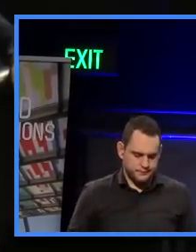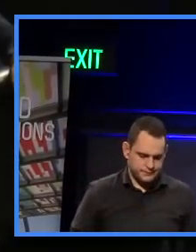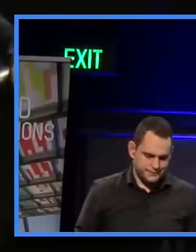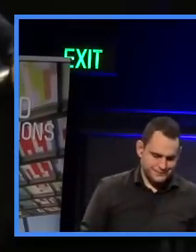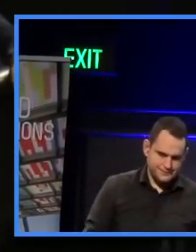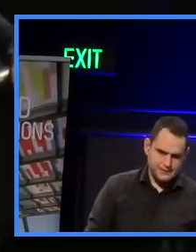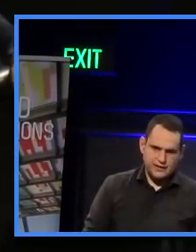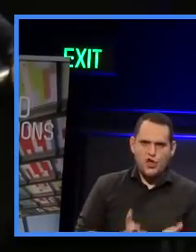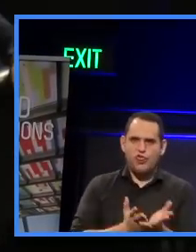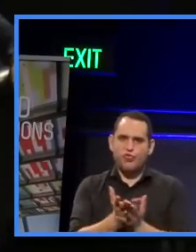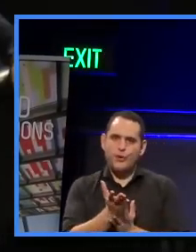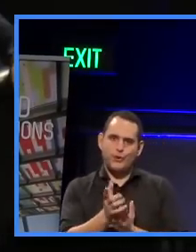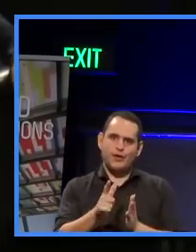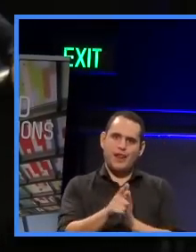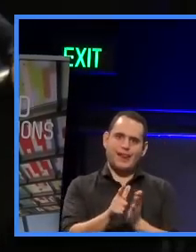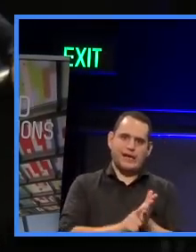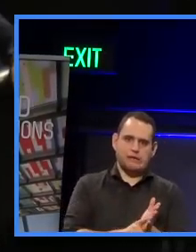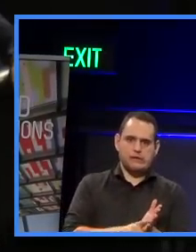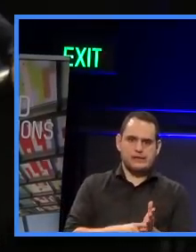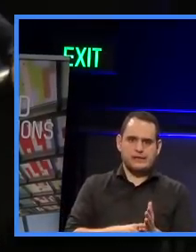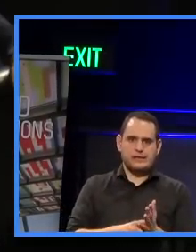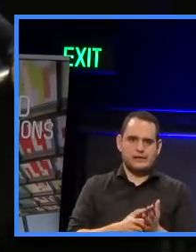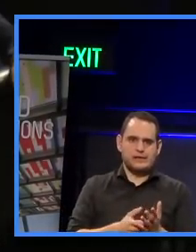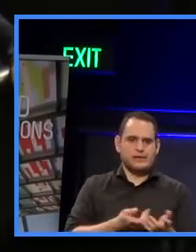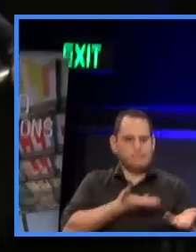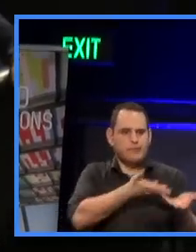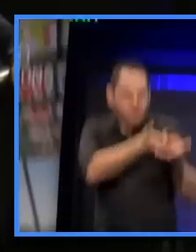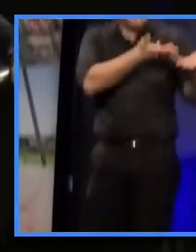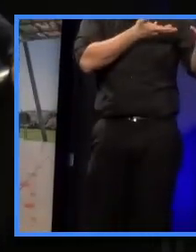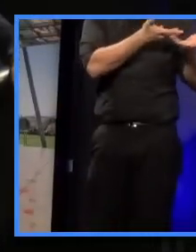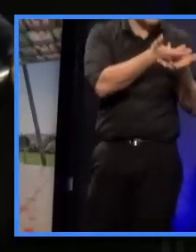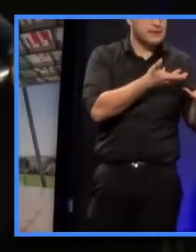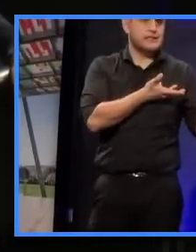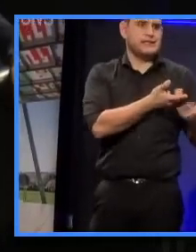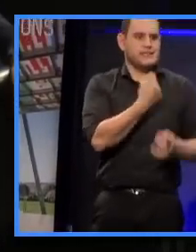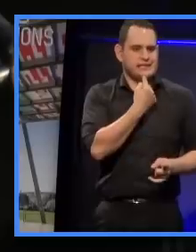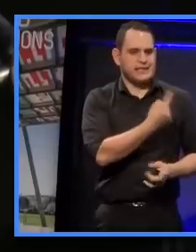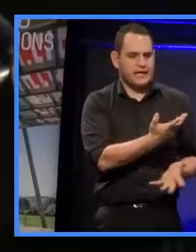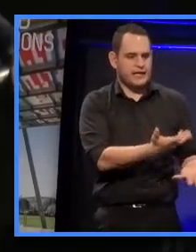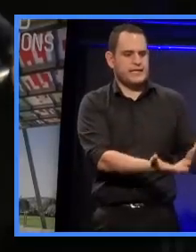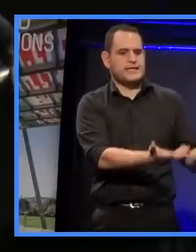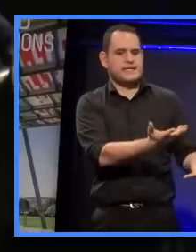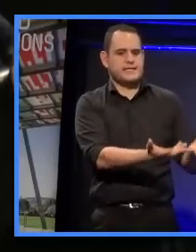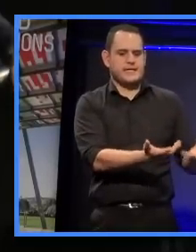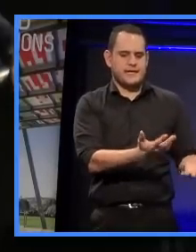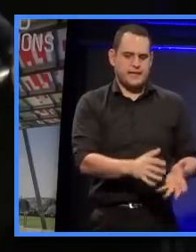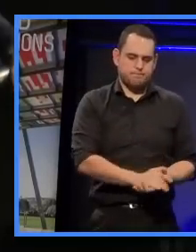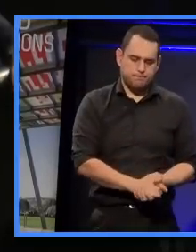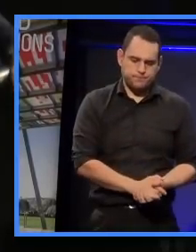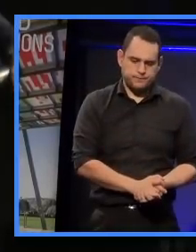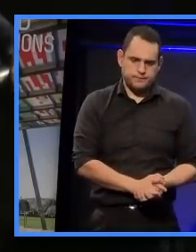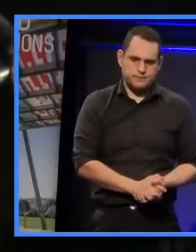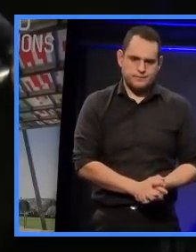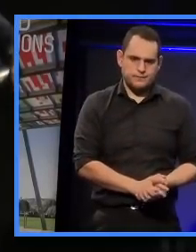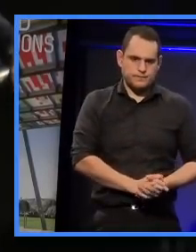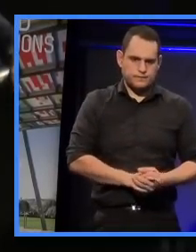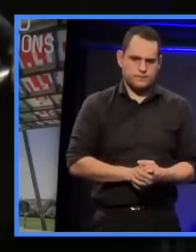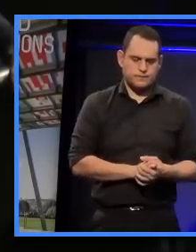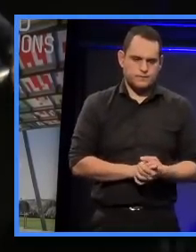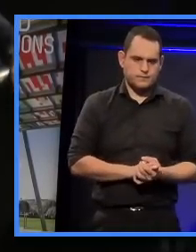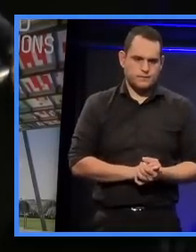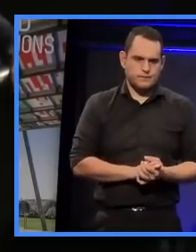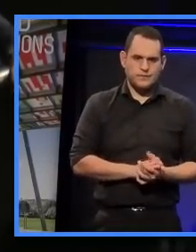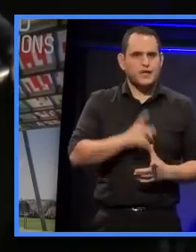in legal proceedings with the client in terms of saying that they weren't allowed to